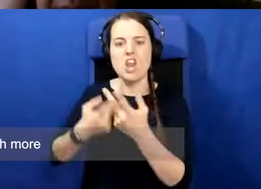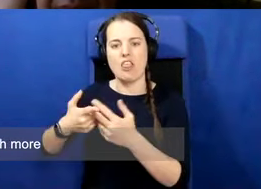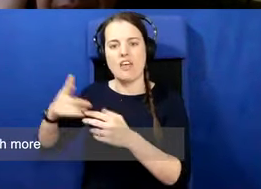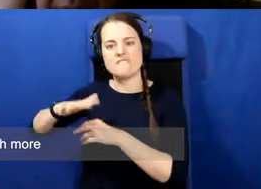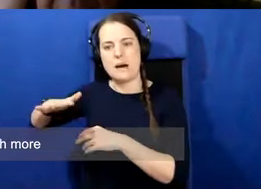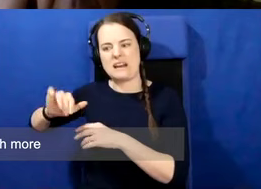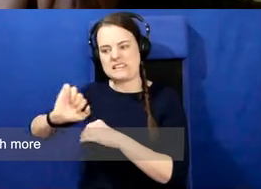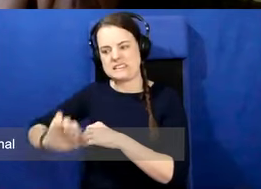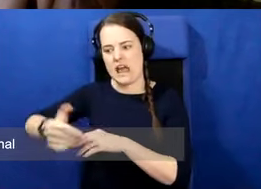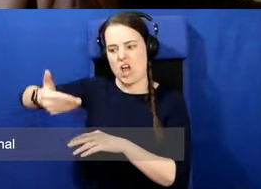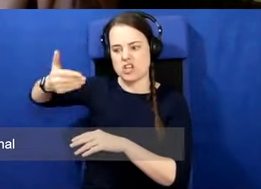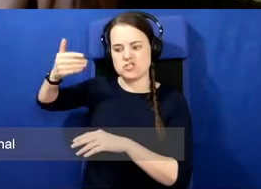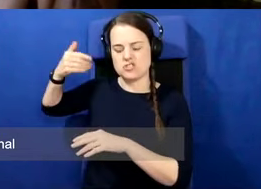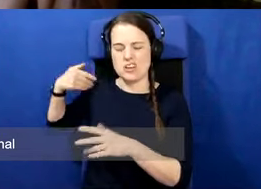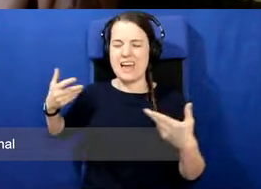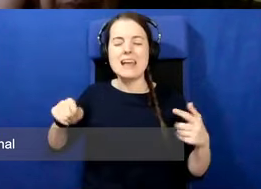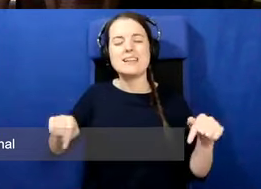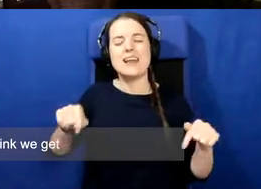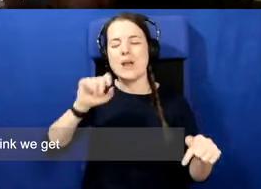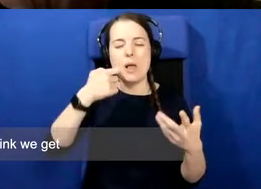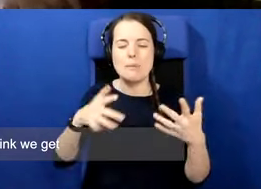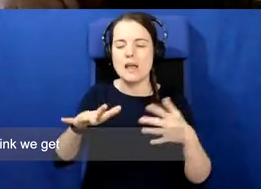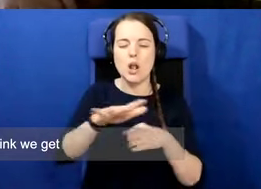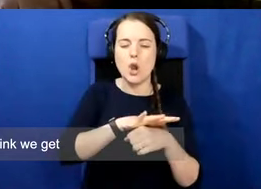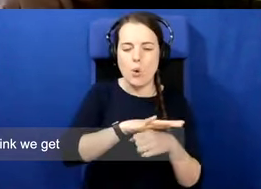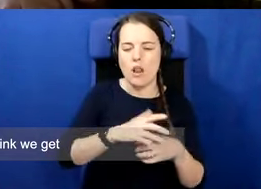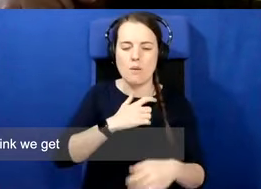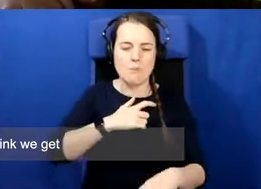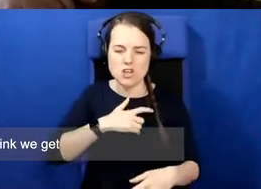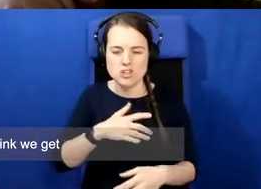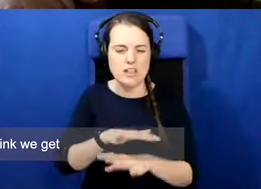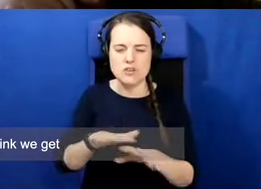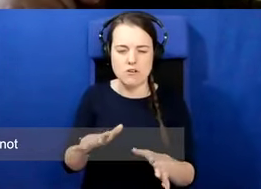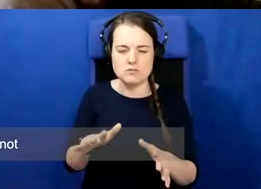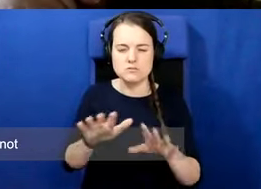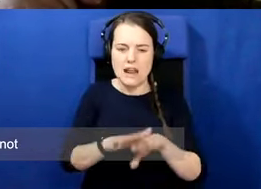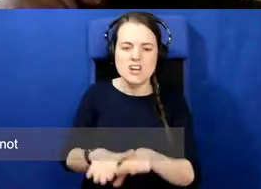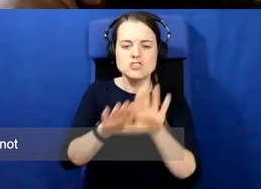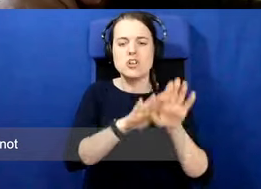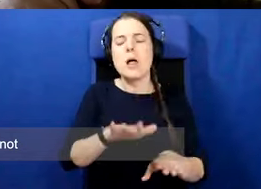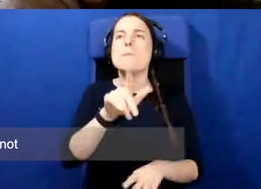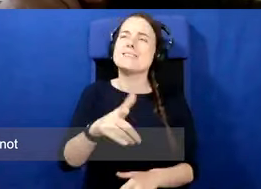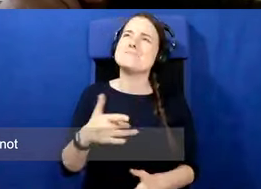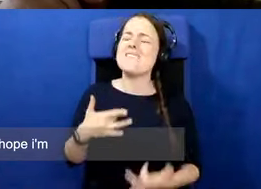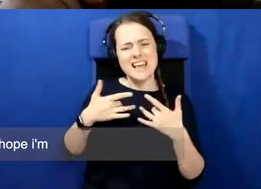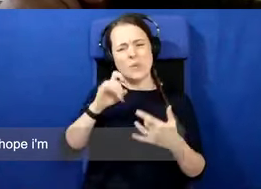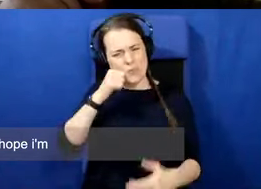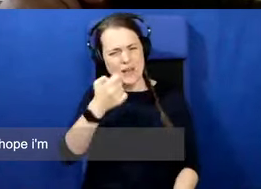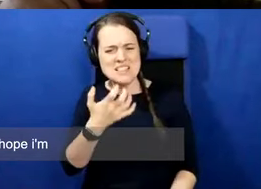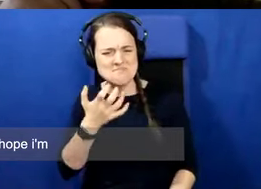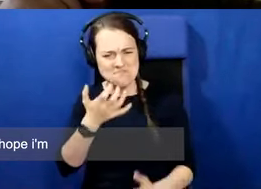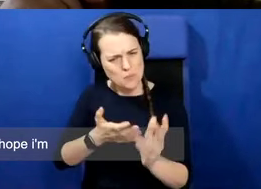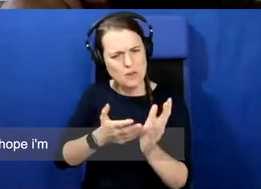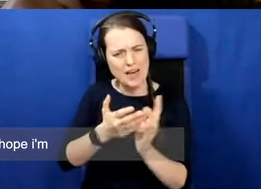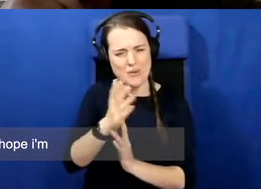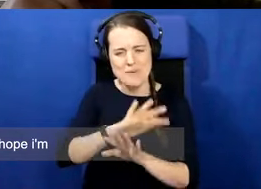it's going to be much more local and personal. But I think, my view is, I think we'll get through that. I'm not too, too worried